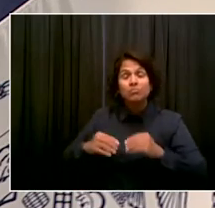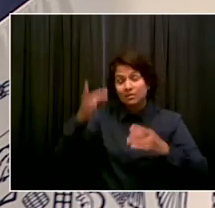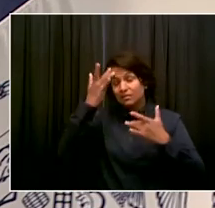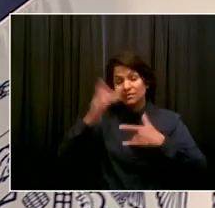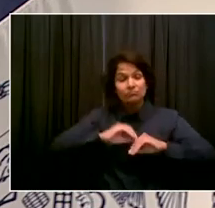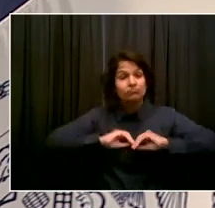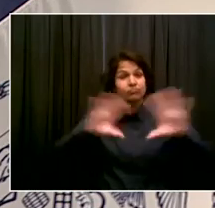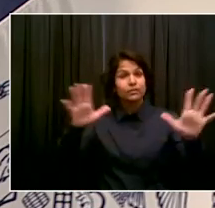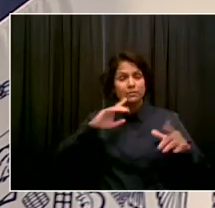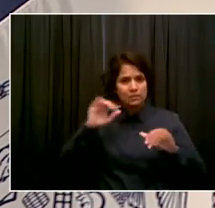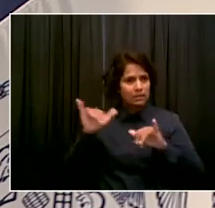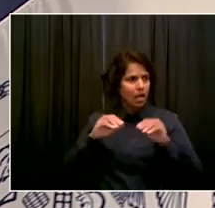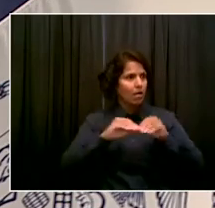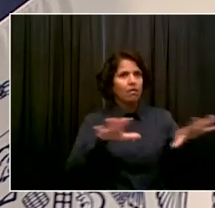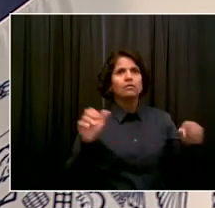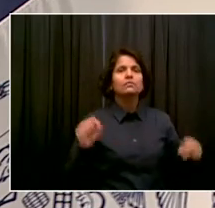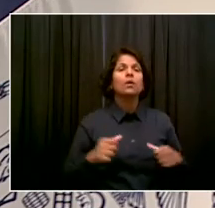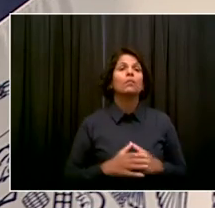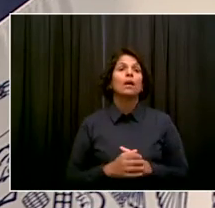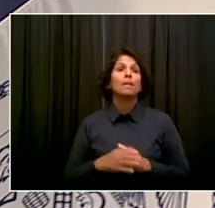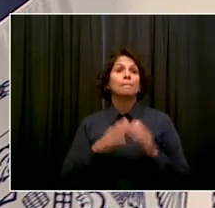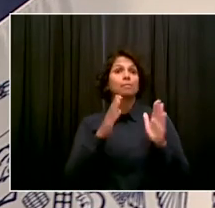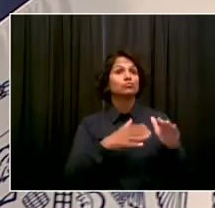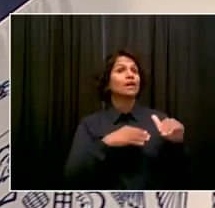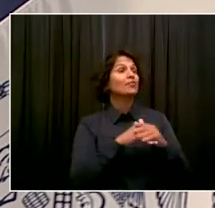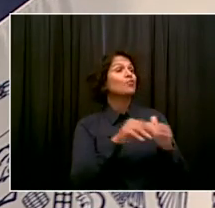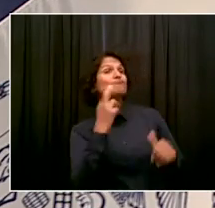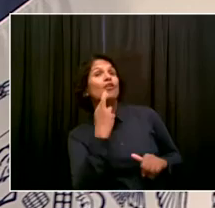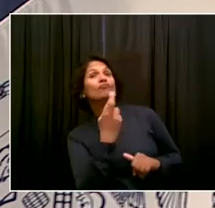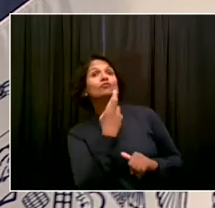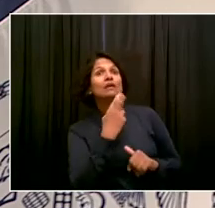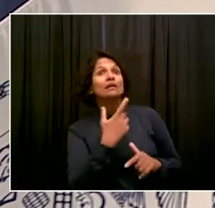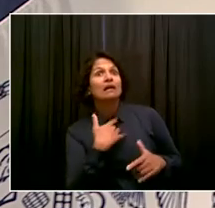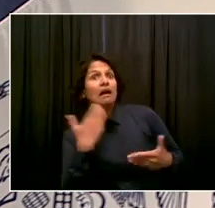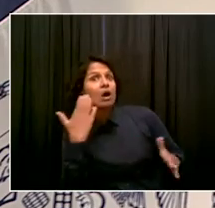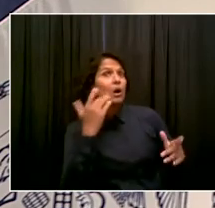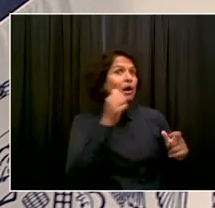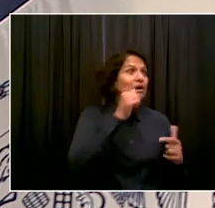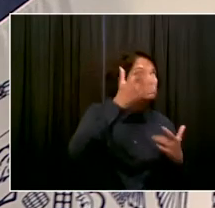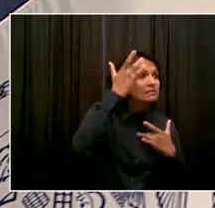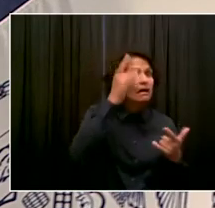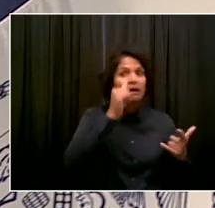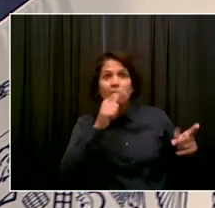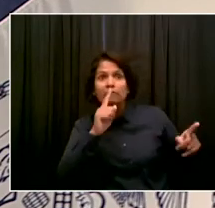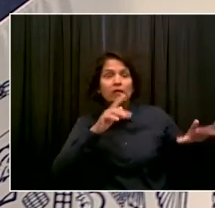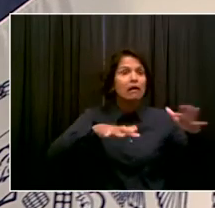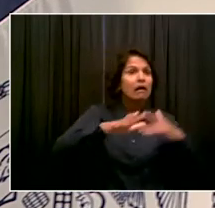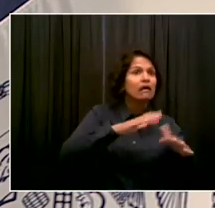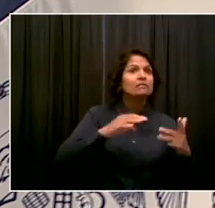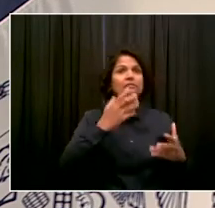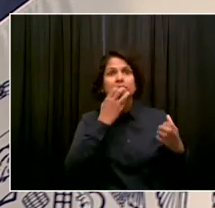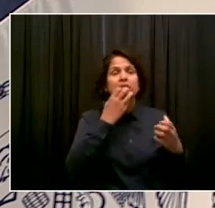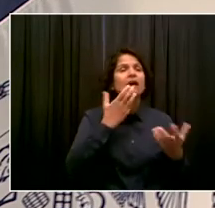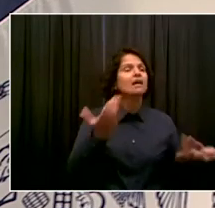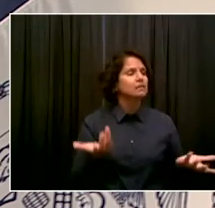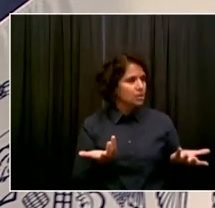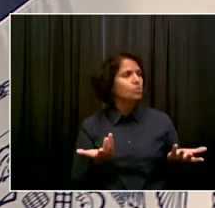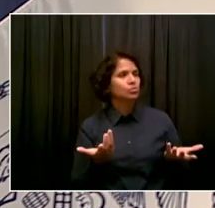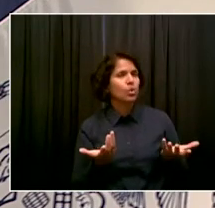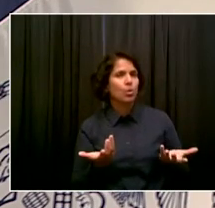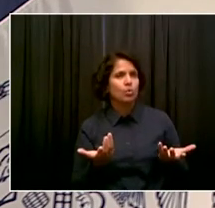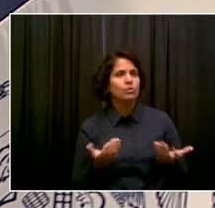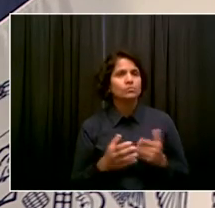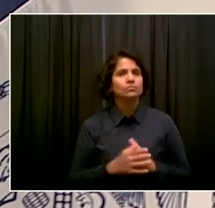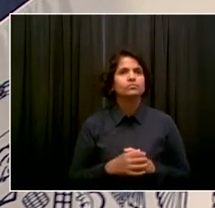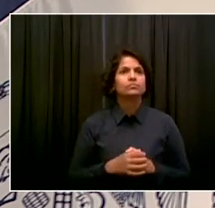able to go into a restaurant, a bar, a gym, a movie theater, and know the entire environment is folks who are